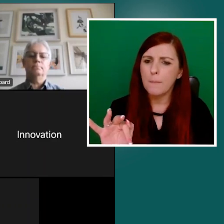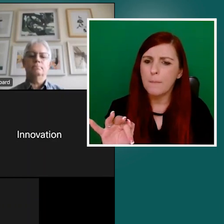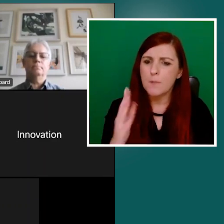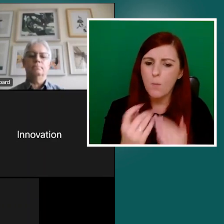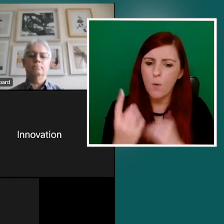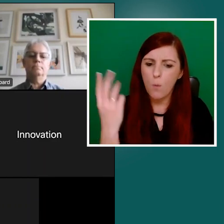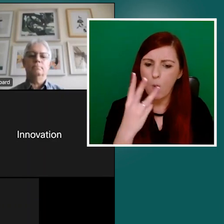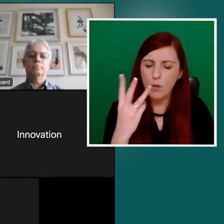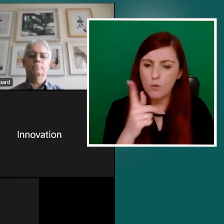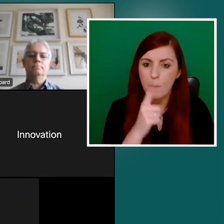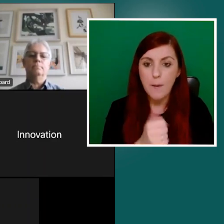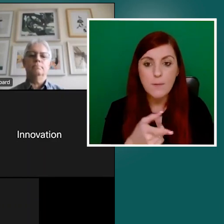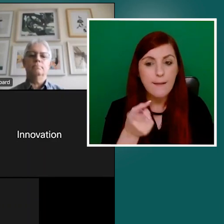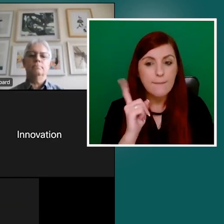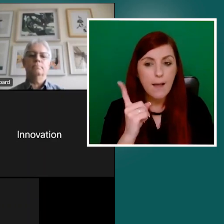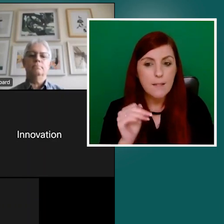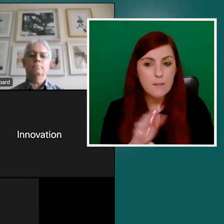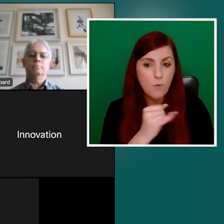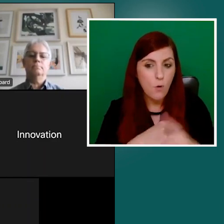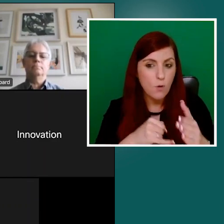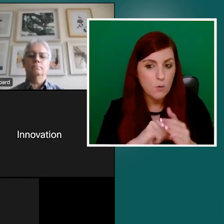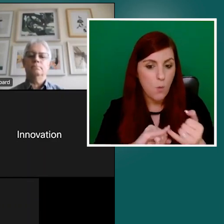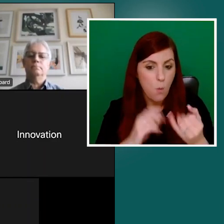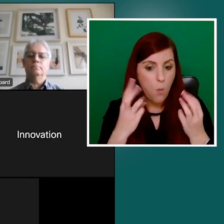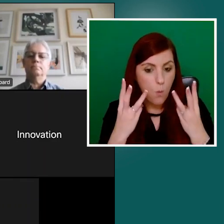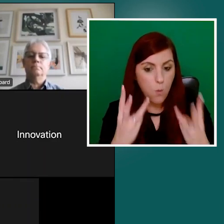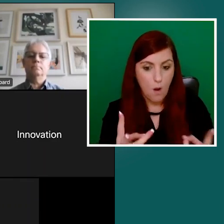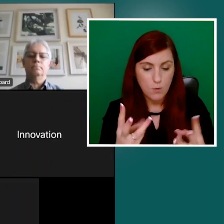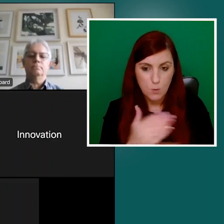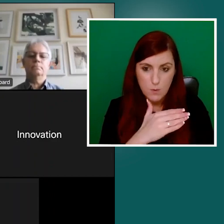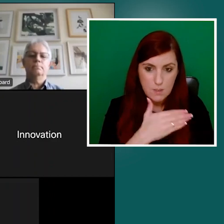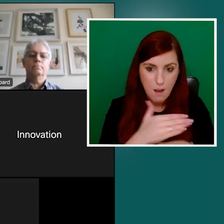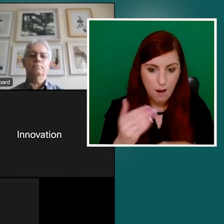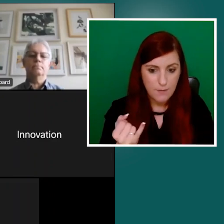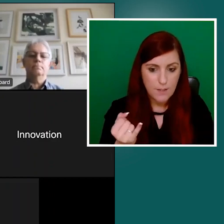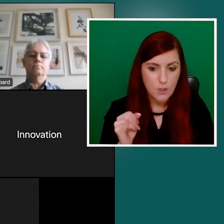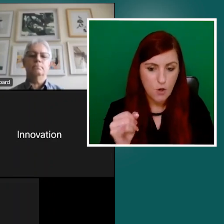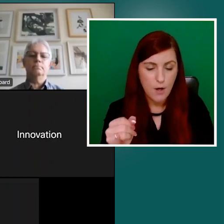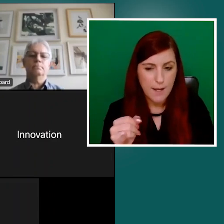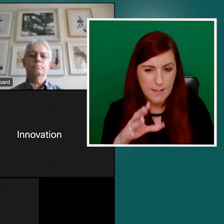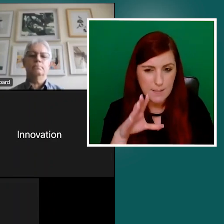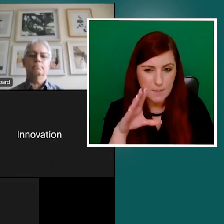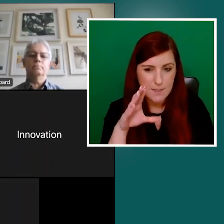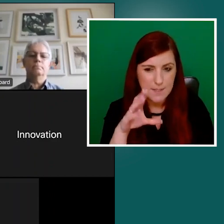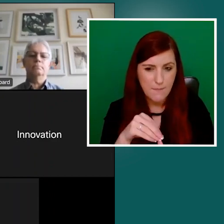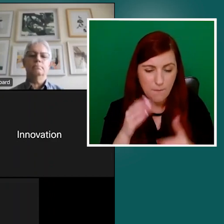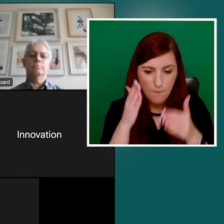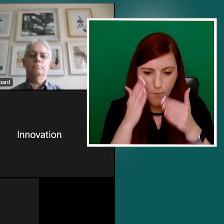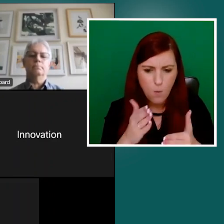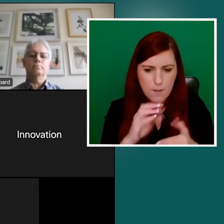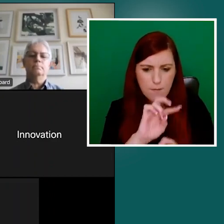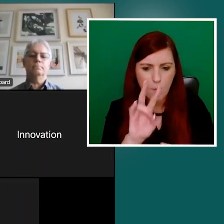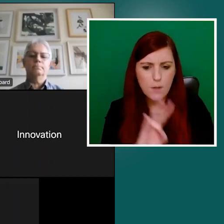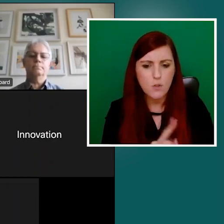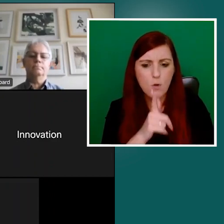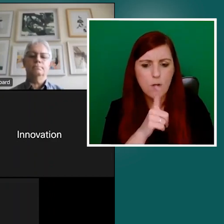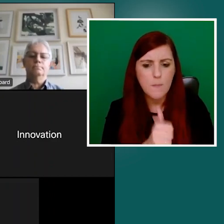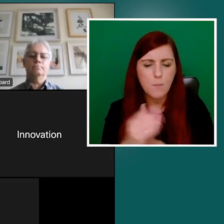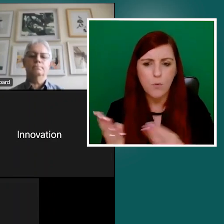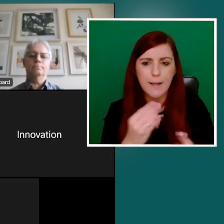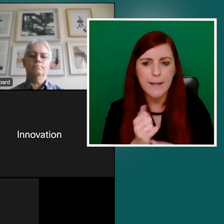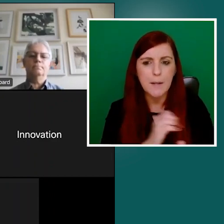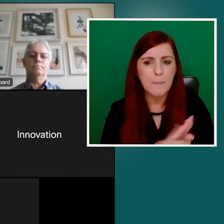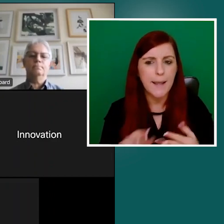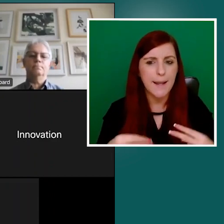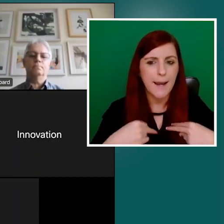on this journey. And I think the particular focus in the question was around bringing in a plain language approach and, uh, the sort of idea that you